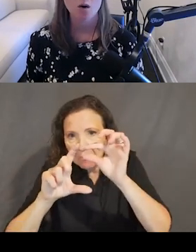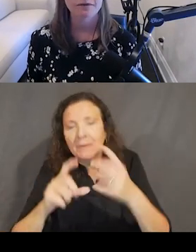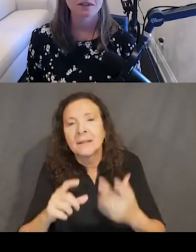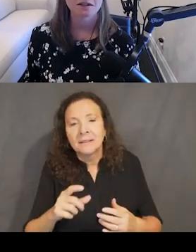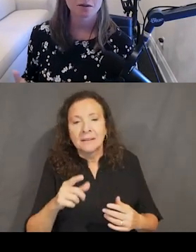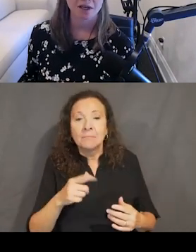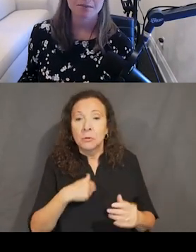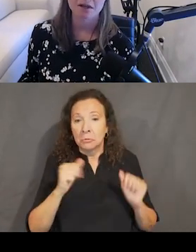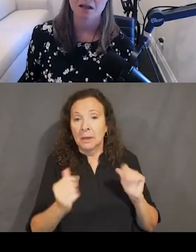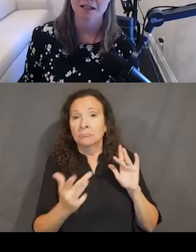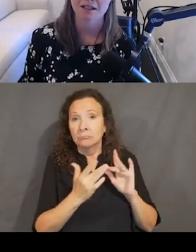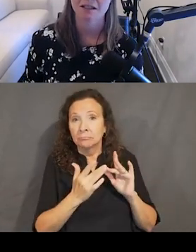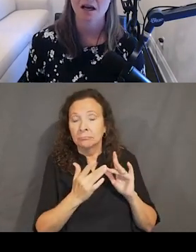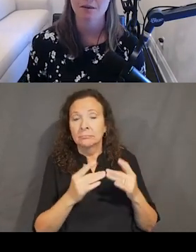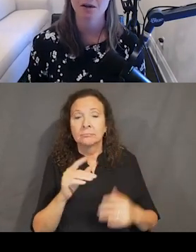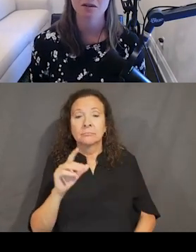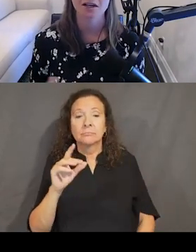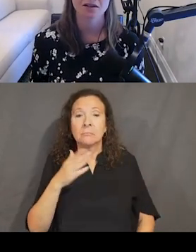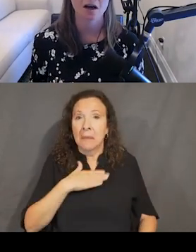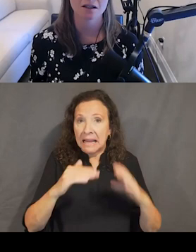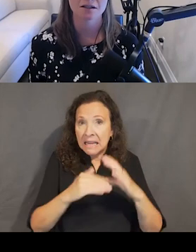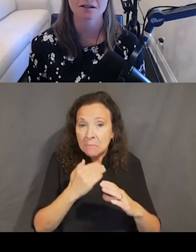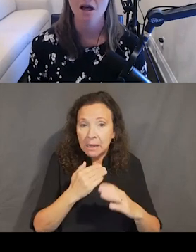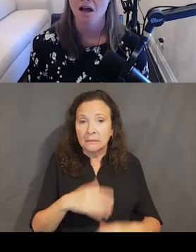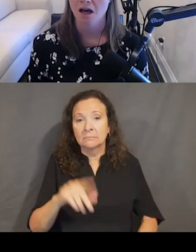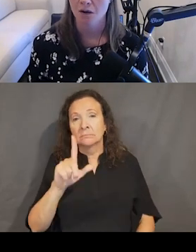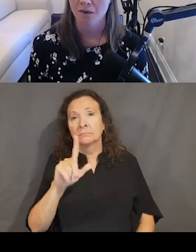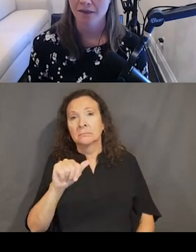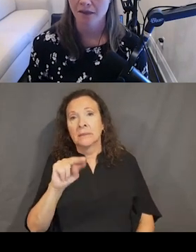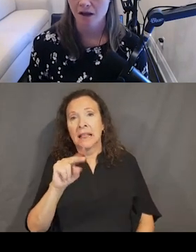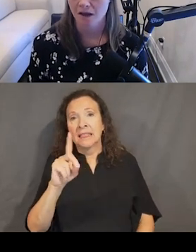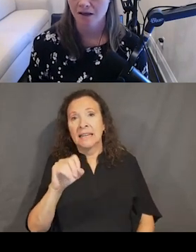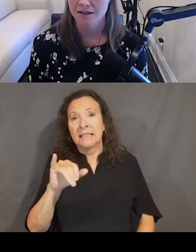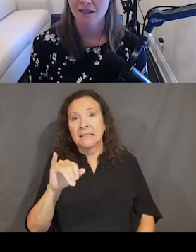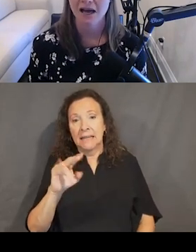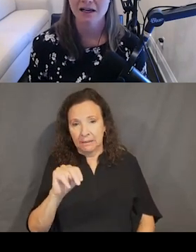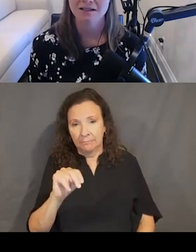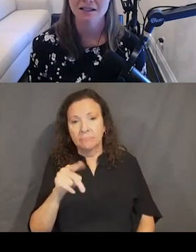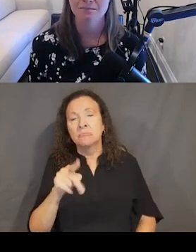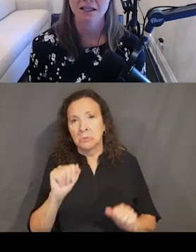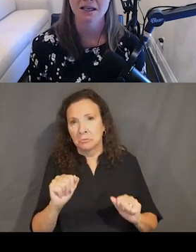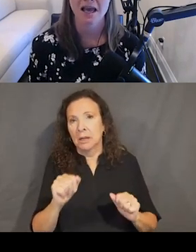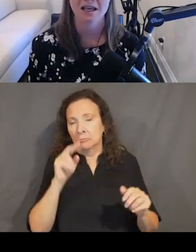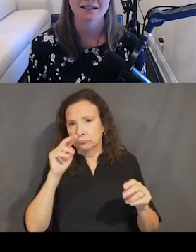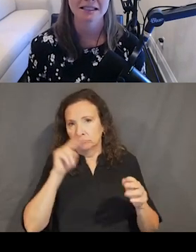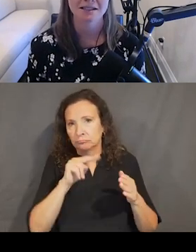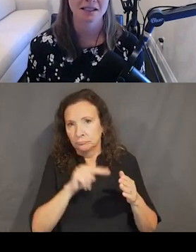Or if you wanted to look me up on LinkedIn, I'm the only Karen Hawkins with CPACC